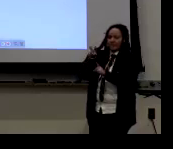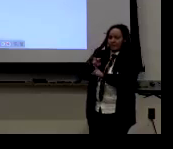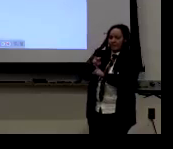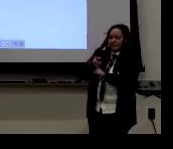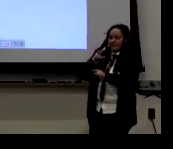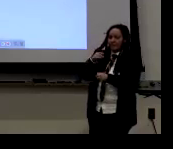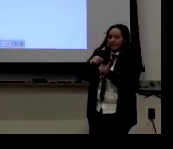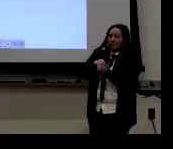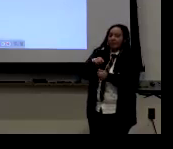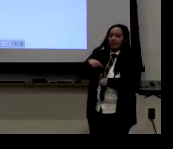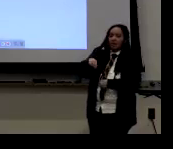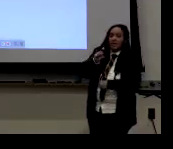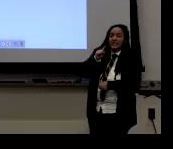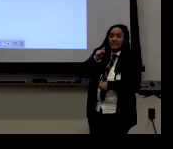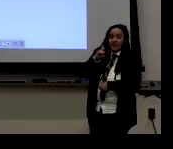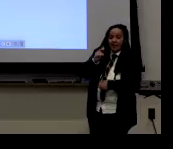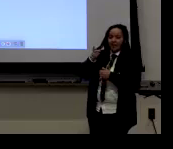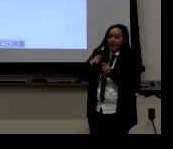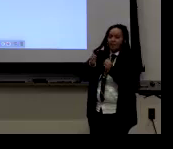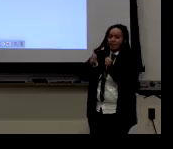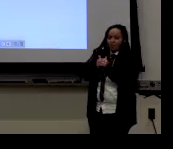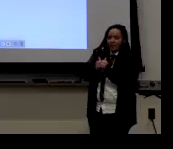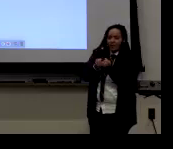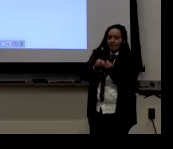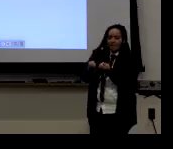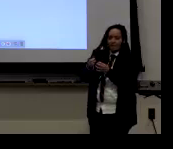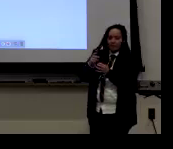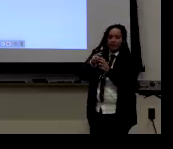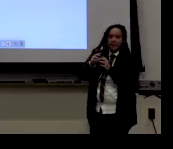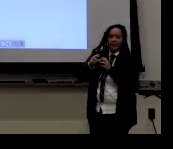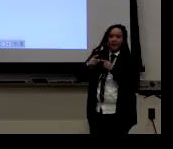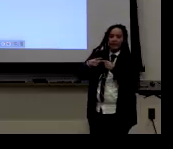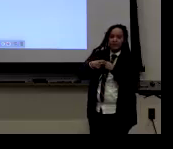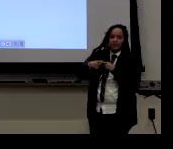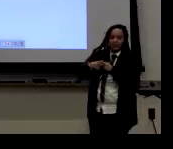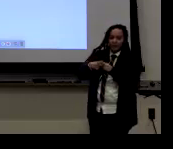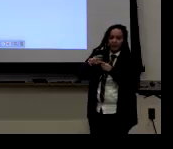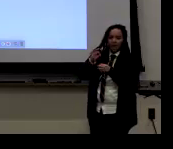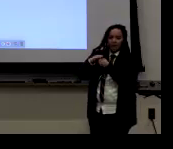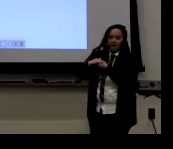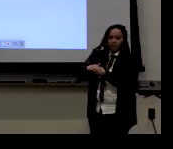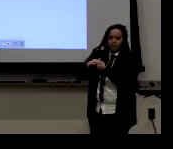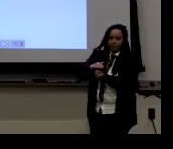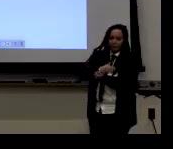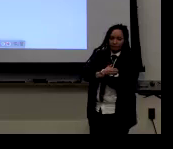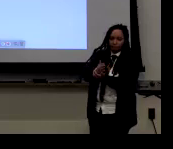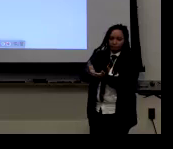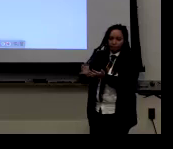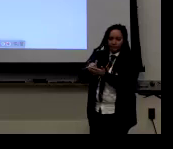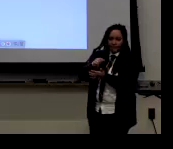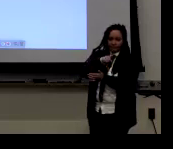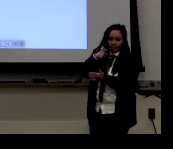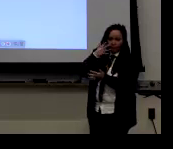And so we already know from the intersectionality perspective that studs have